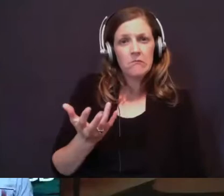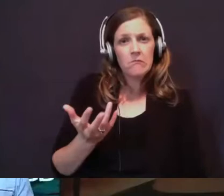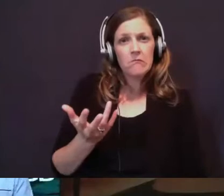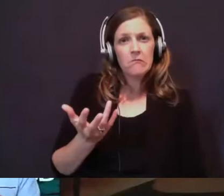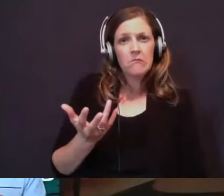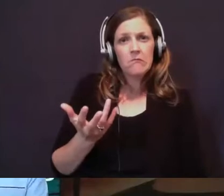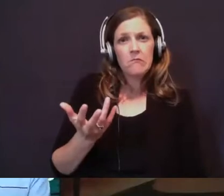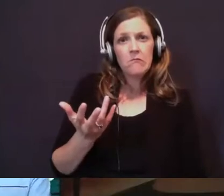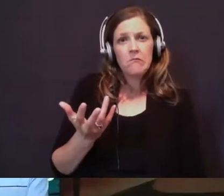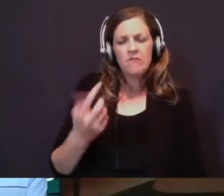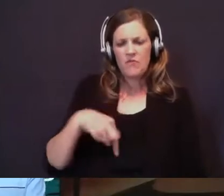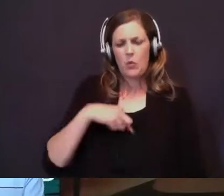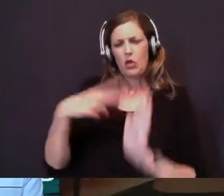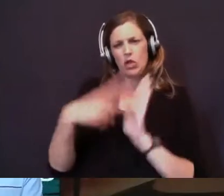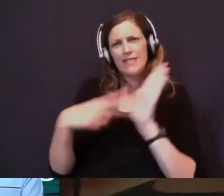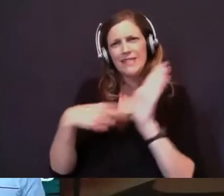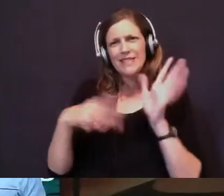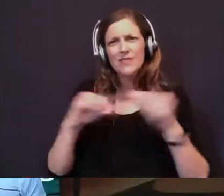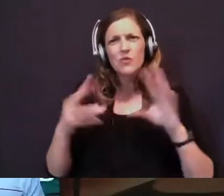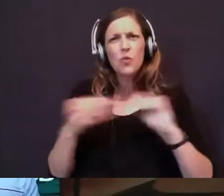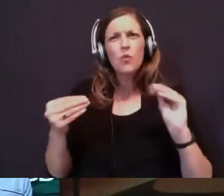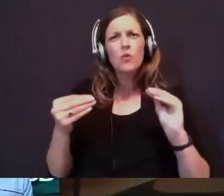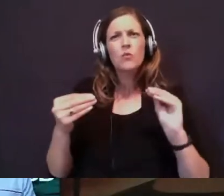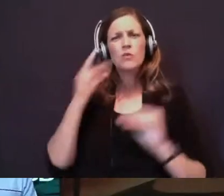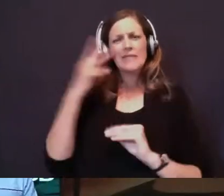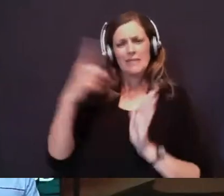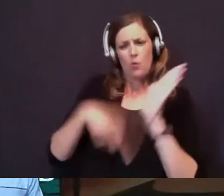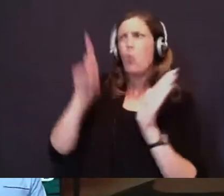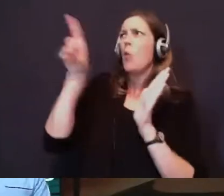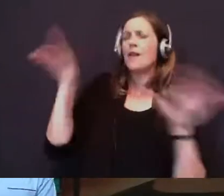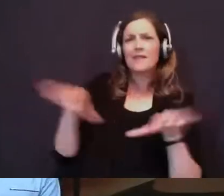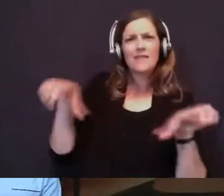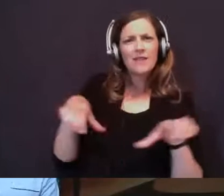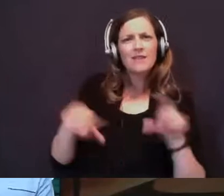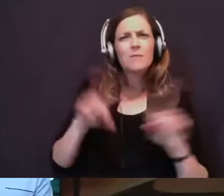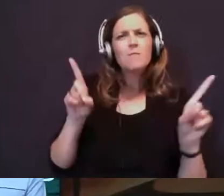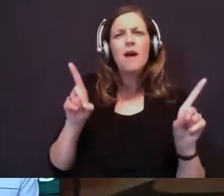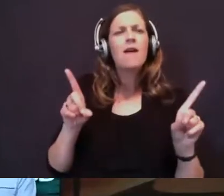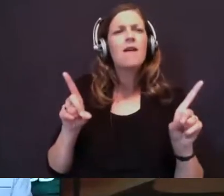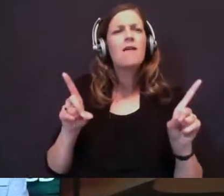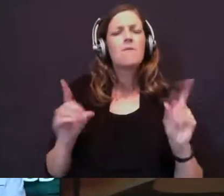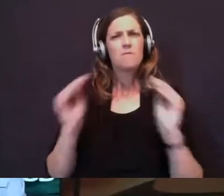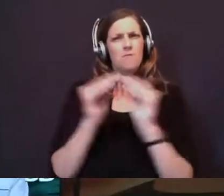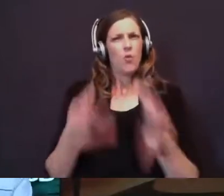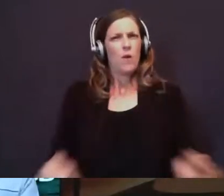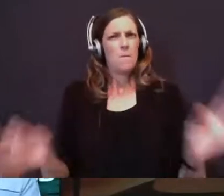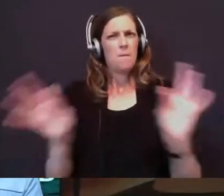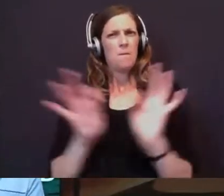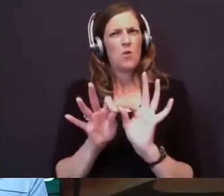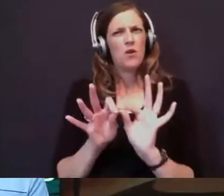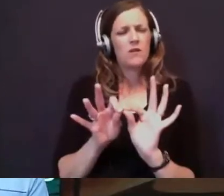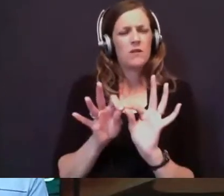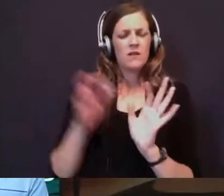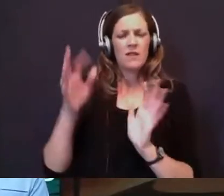You know, we read these stories, and we see what he does. But more important than what God